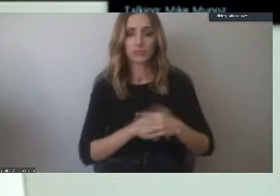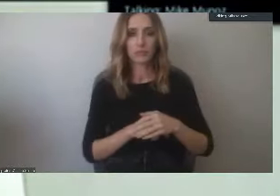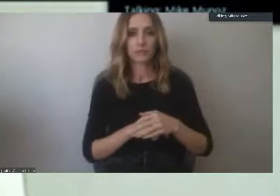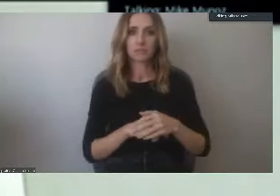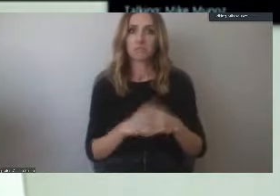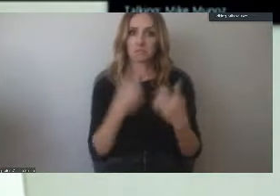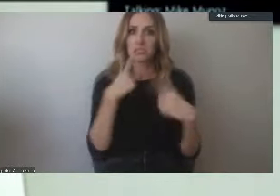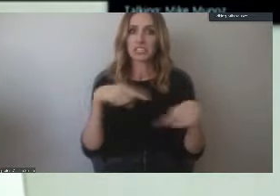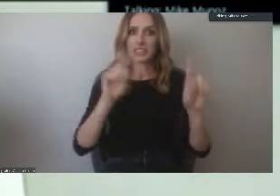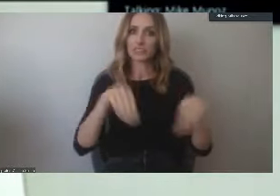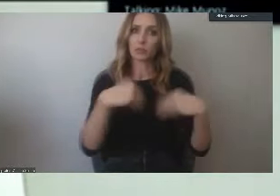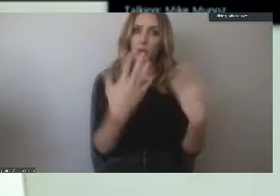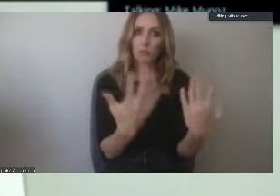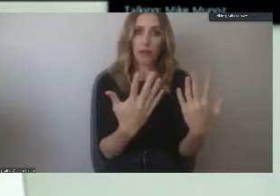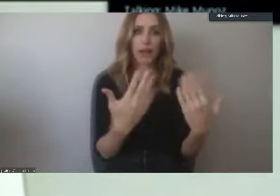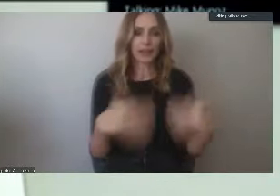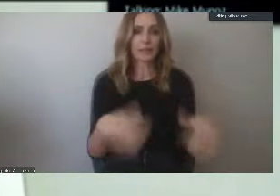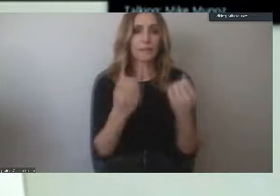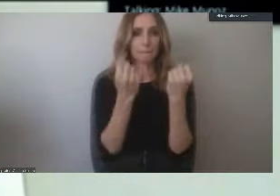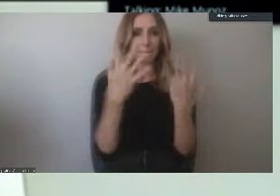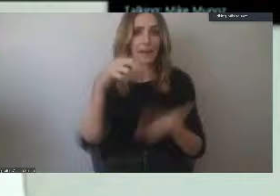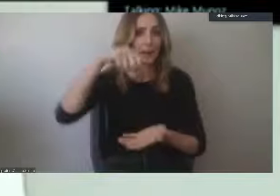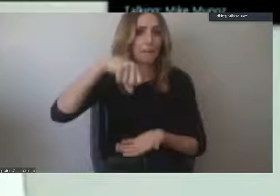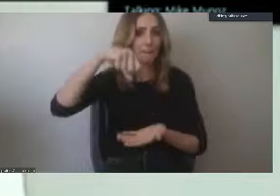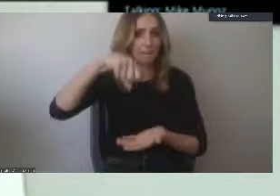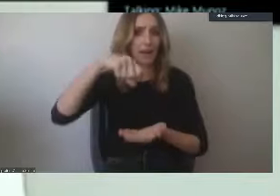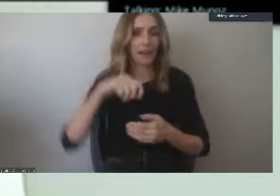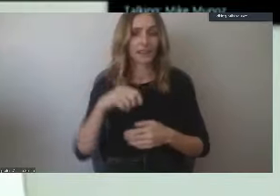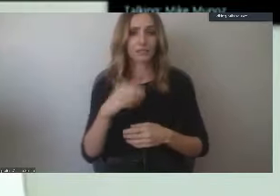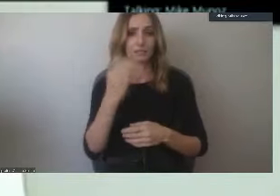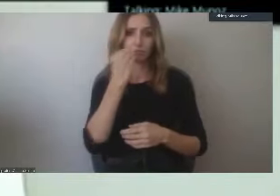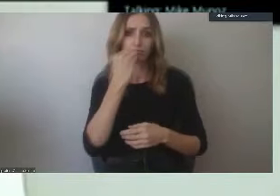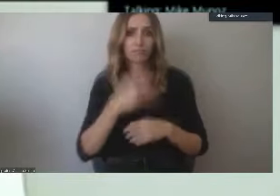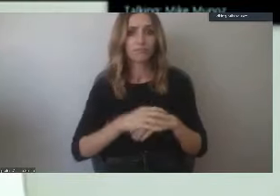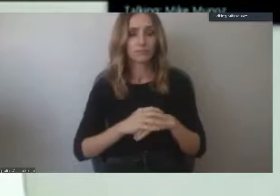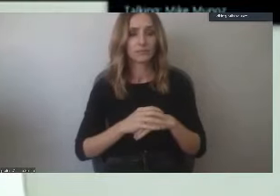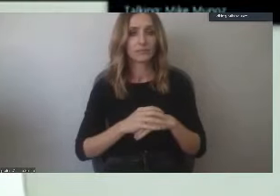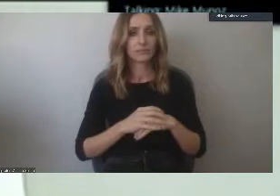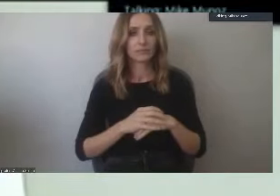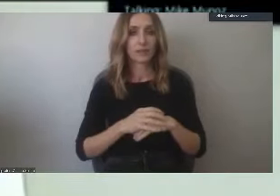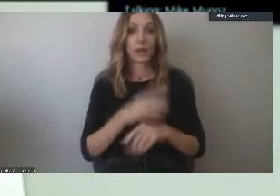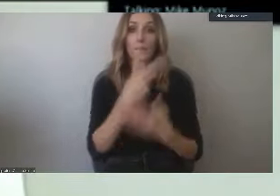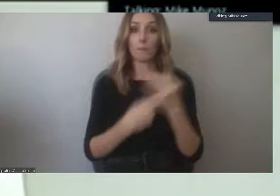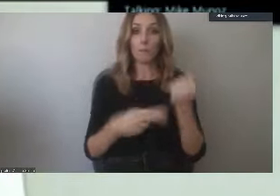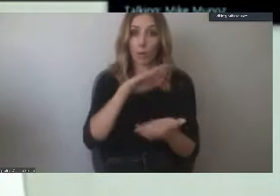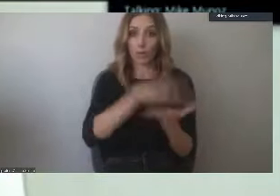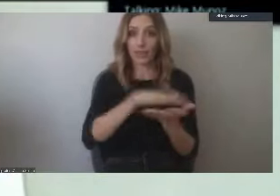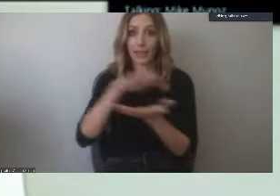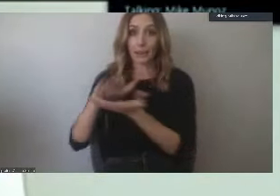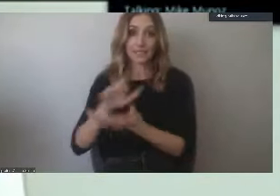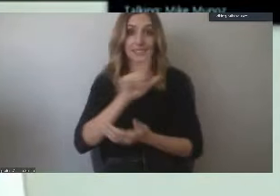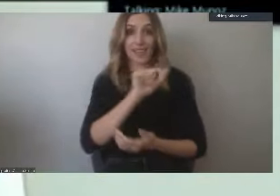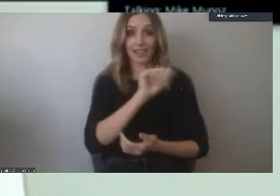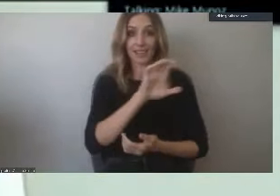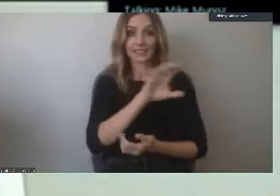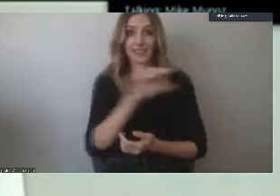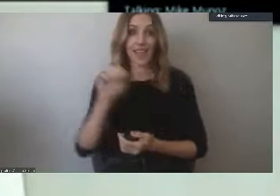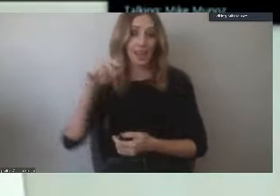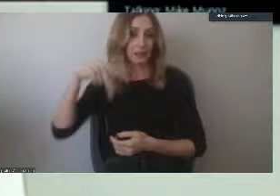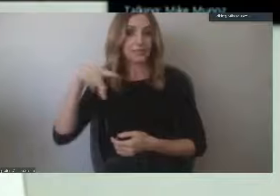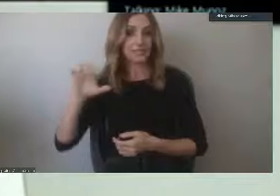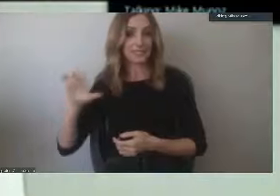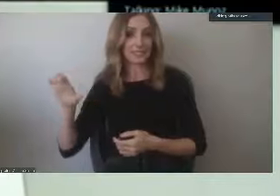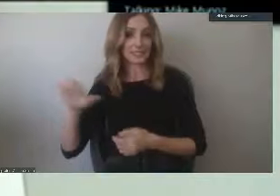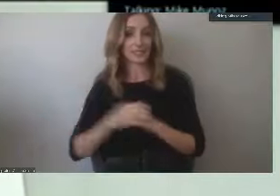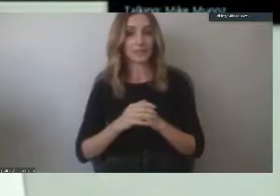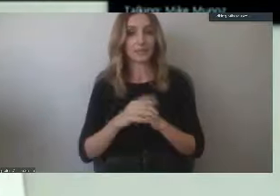providing our grab and go grocery bag distribution, both at LAC and PCC. Another way